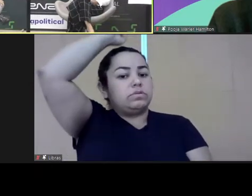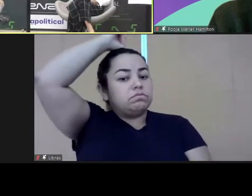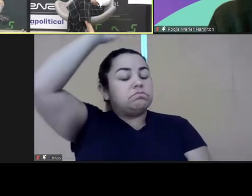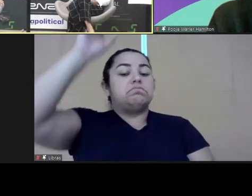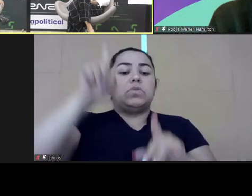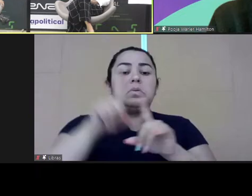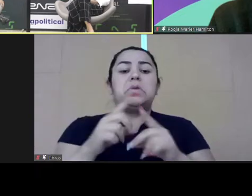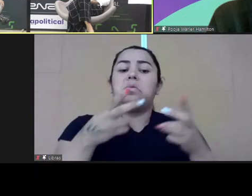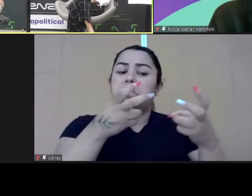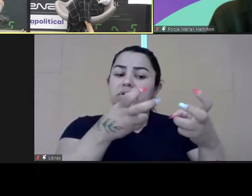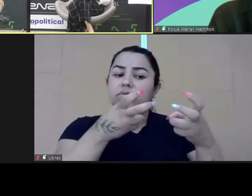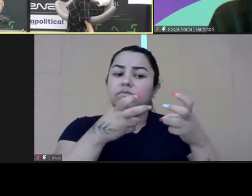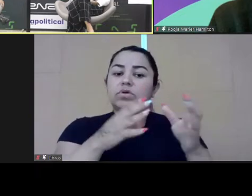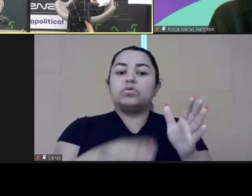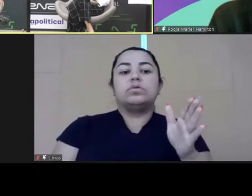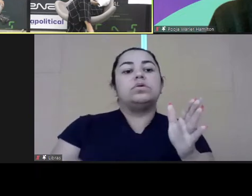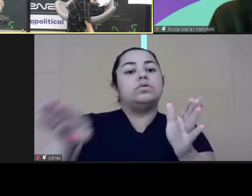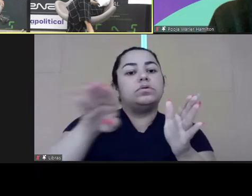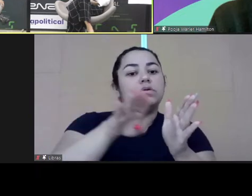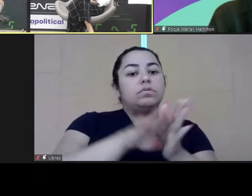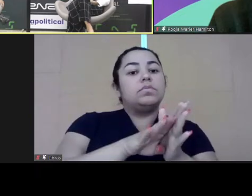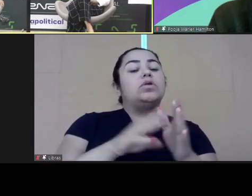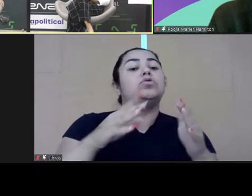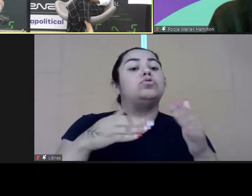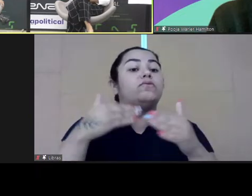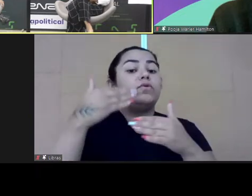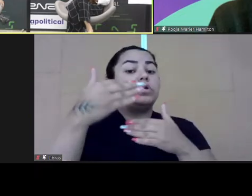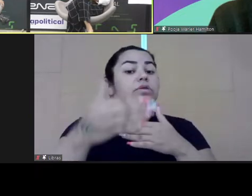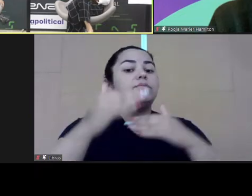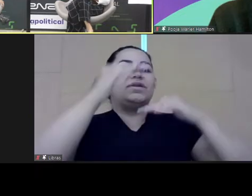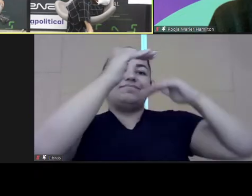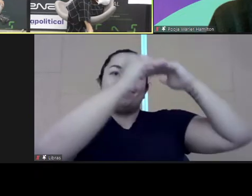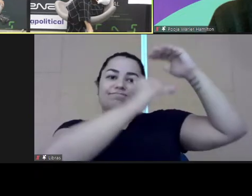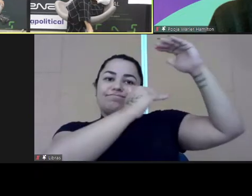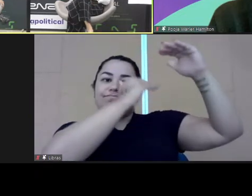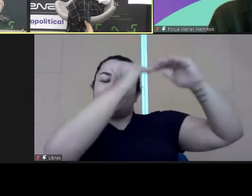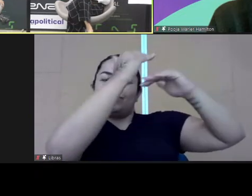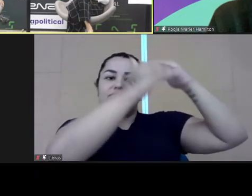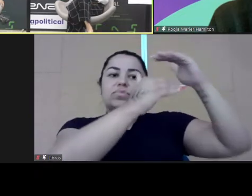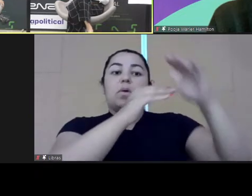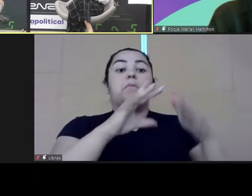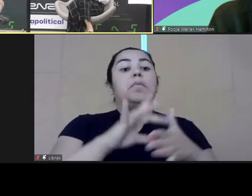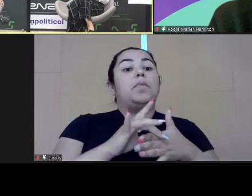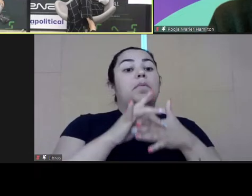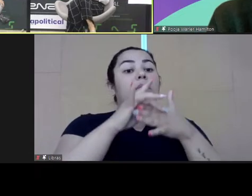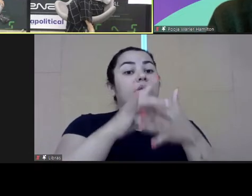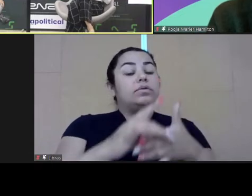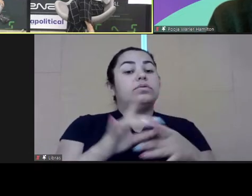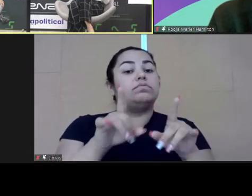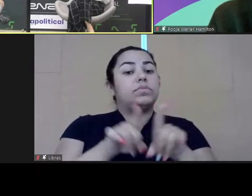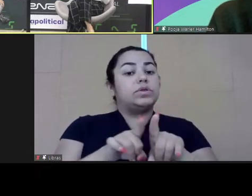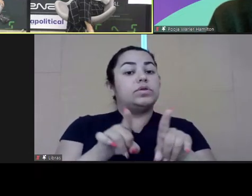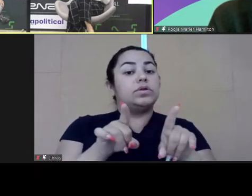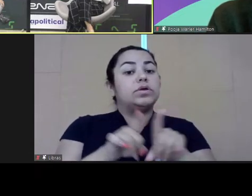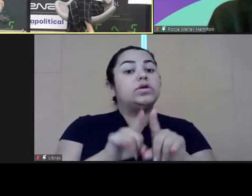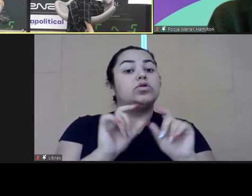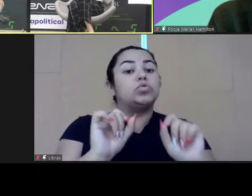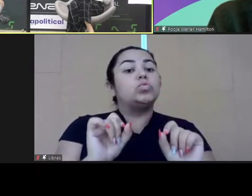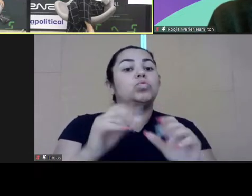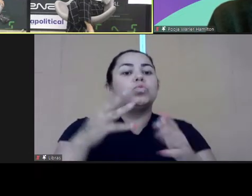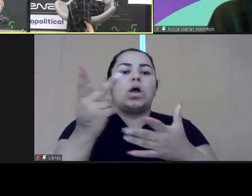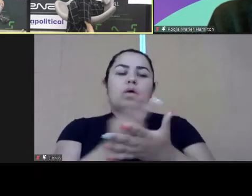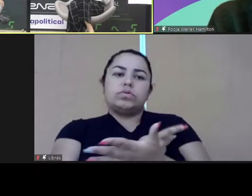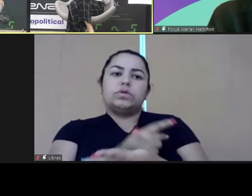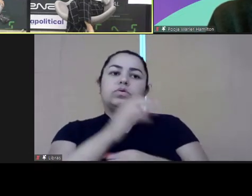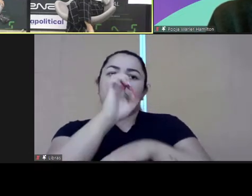this concern here in ENAPI since I got here we are concerned about developing leadership